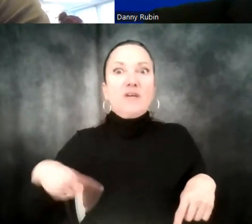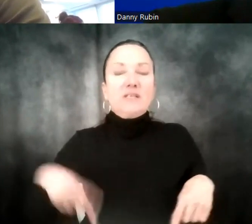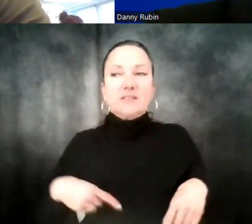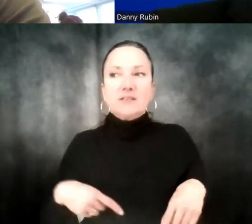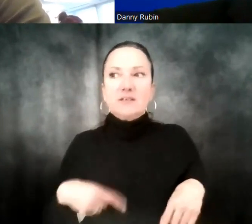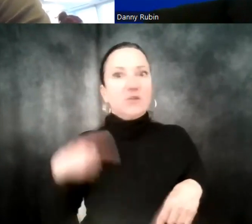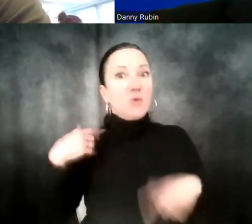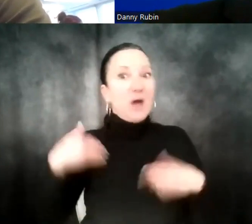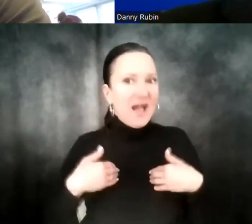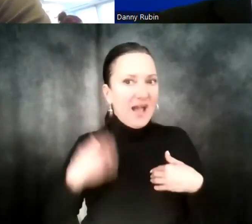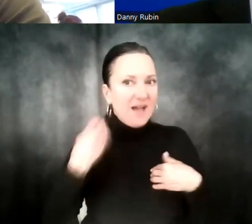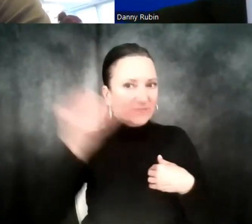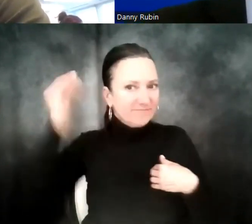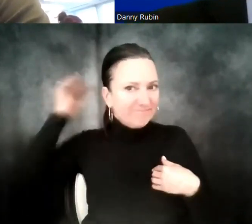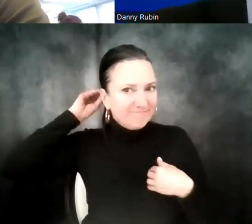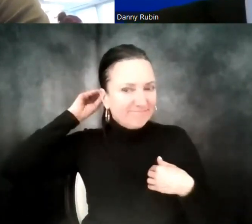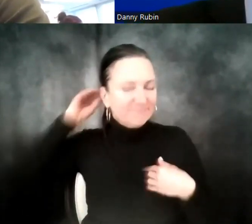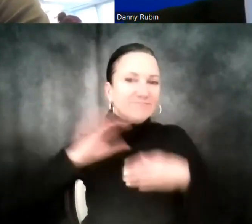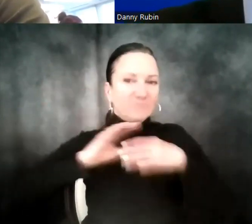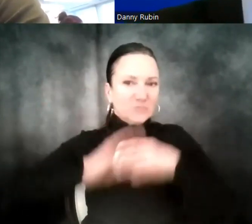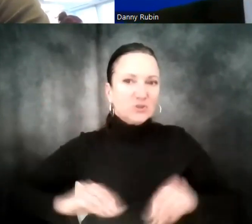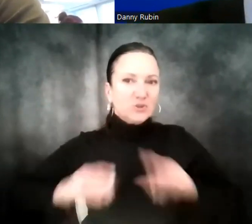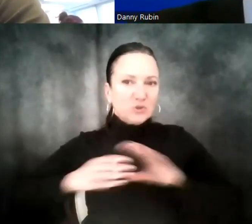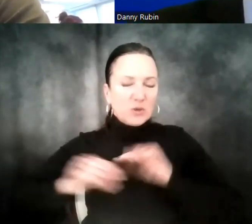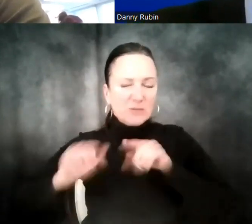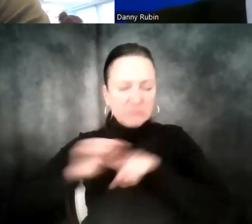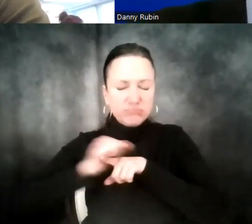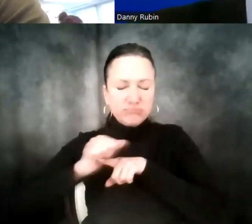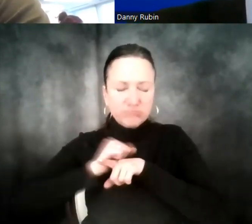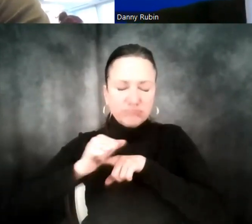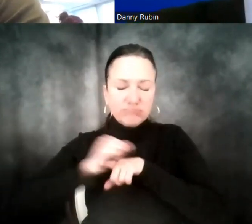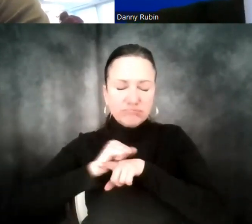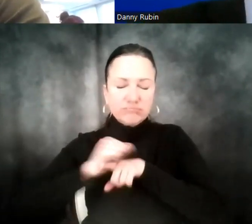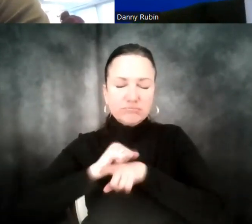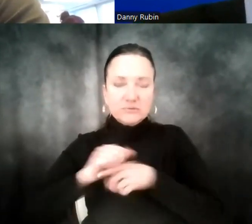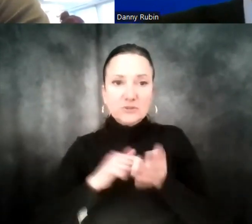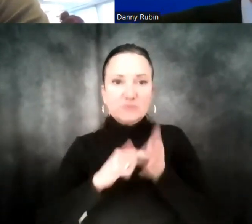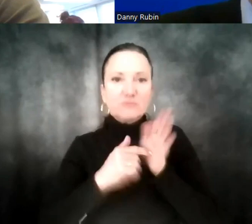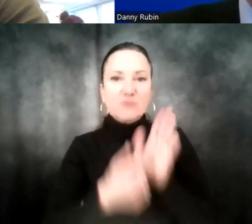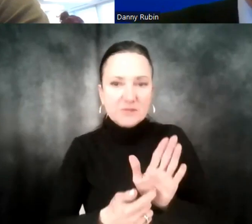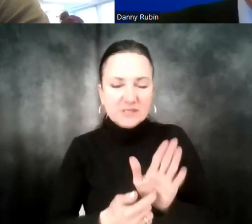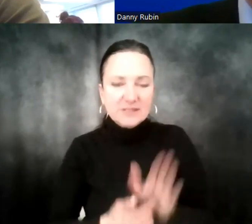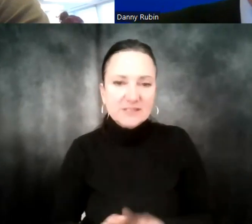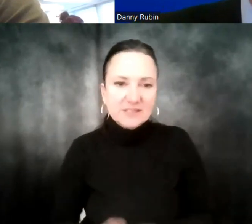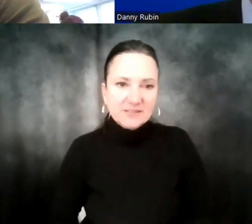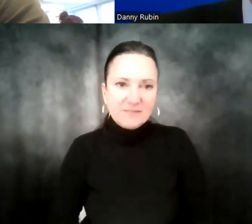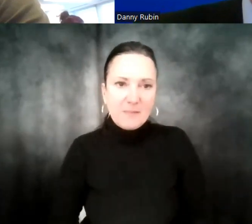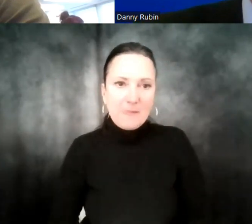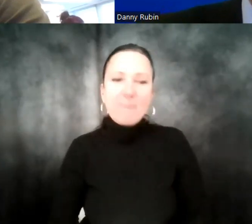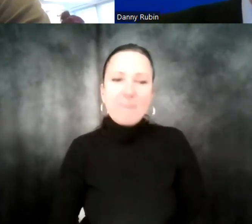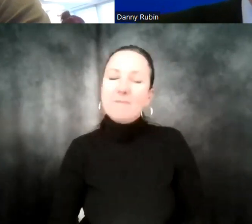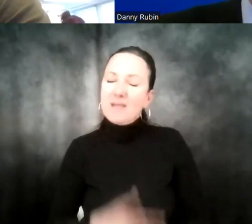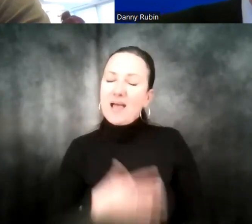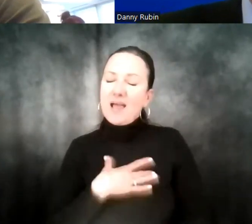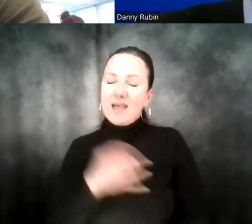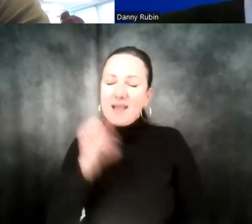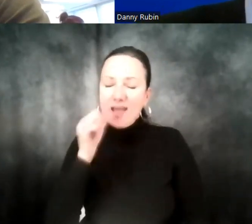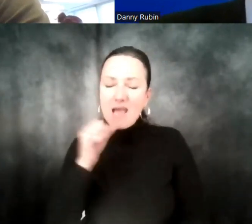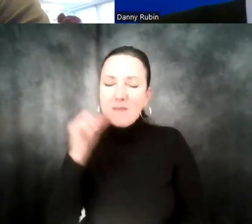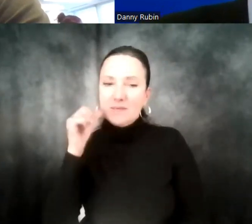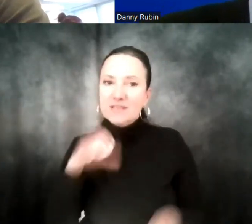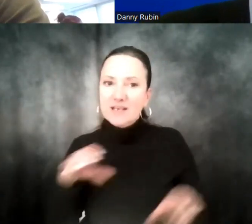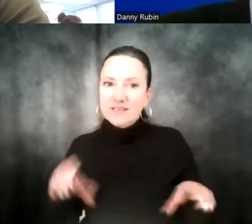one specific story as a representation of how I act. So I love that Amazon is doing that already,